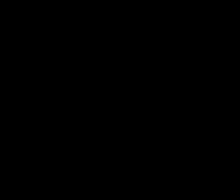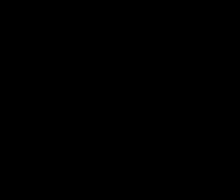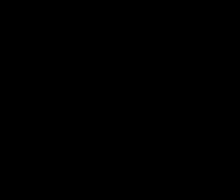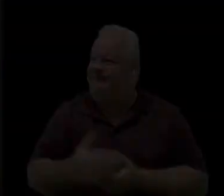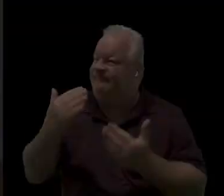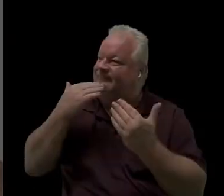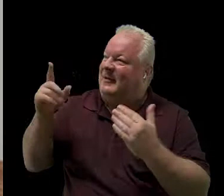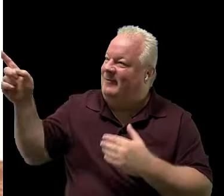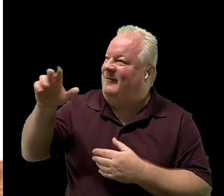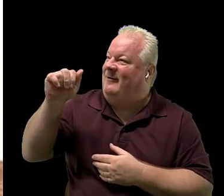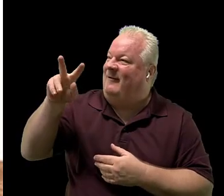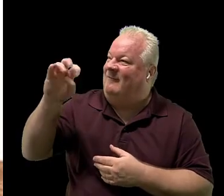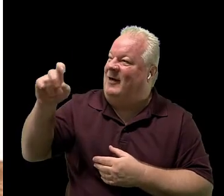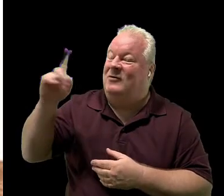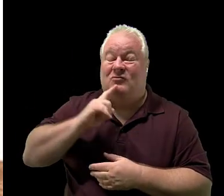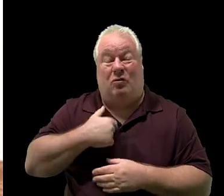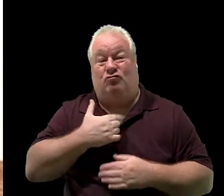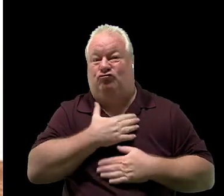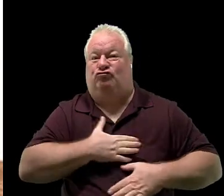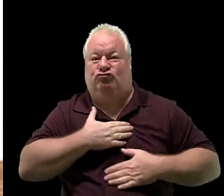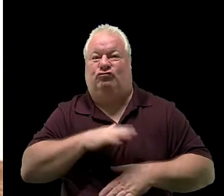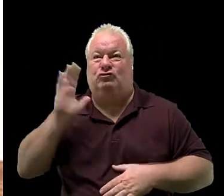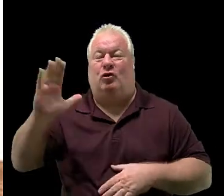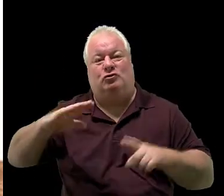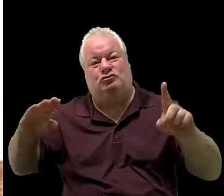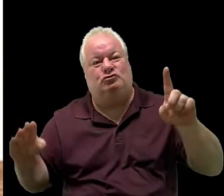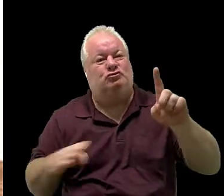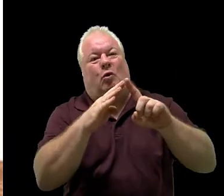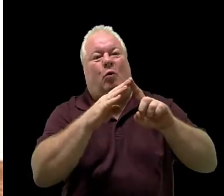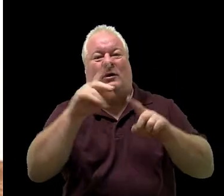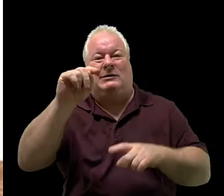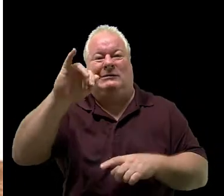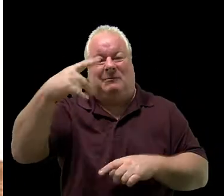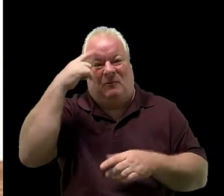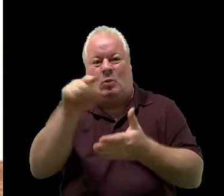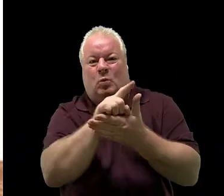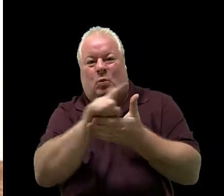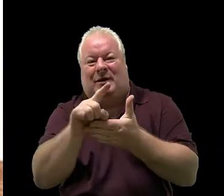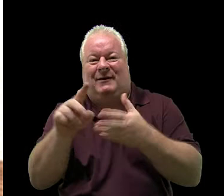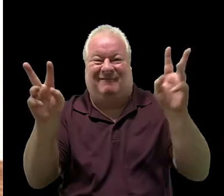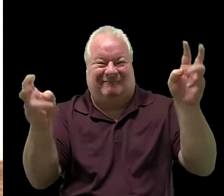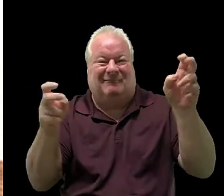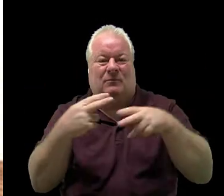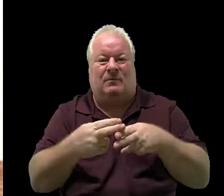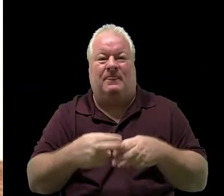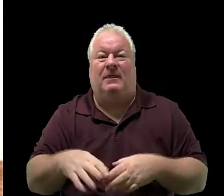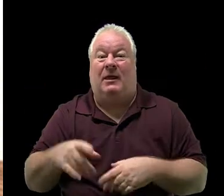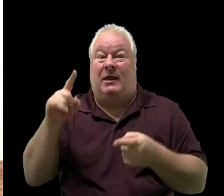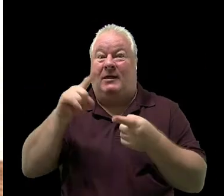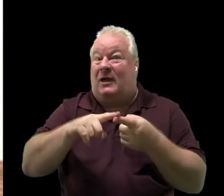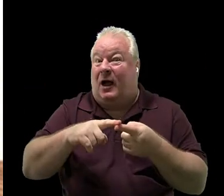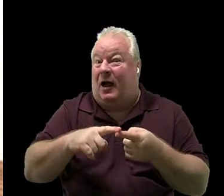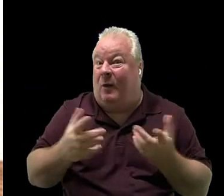Thank you, Aave. And we appreciate you doing our soaring tips of the week until